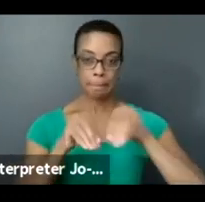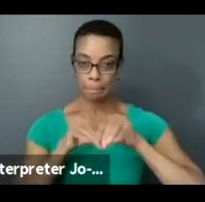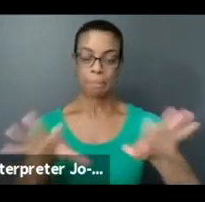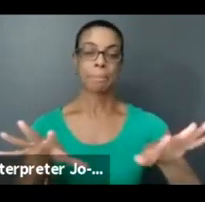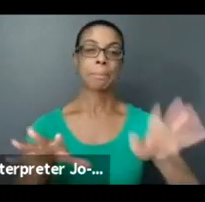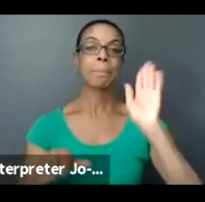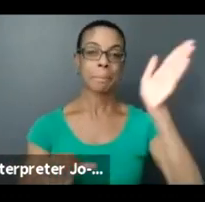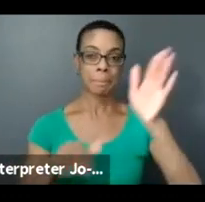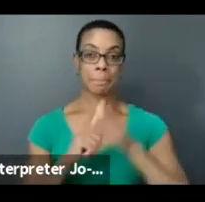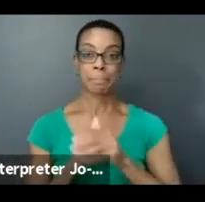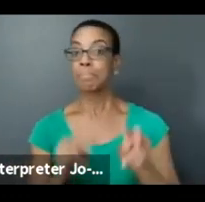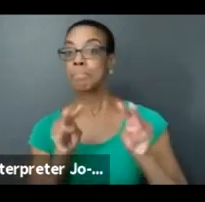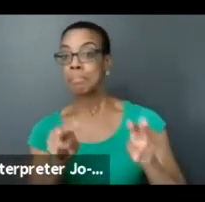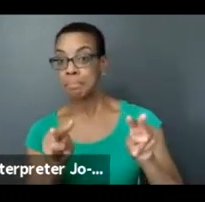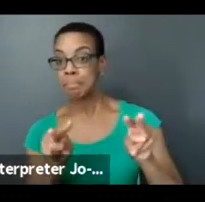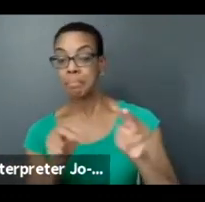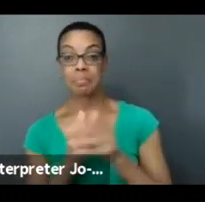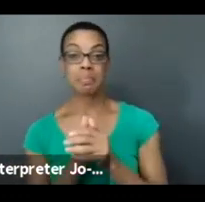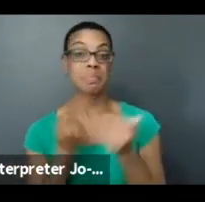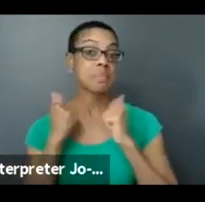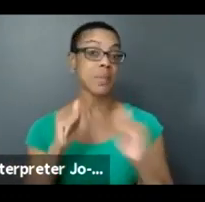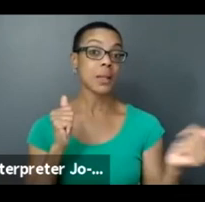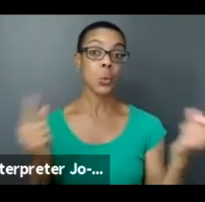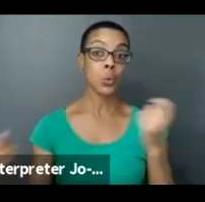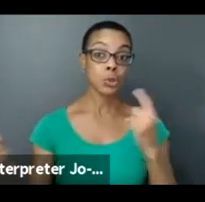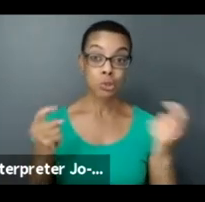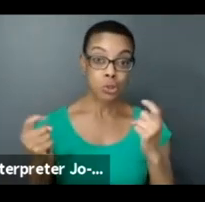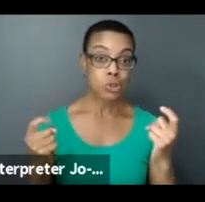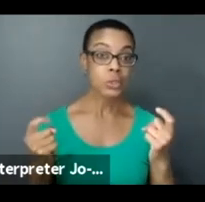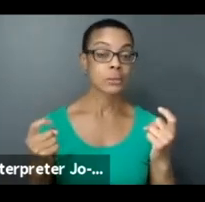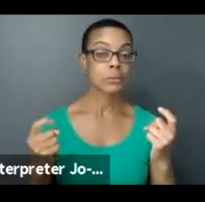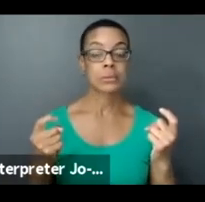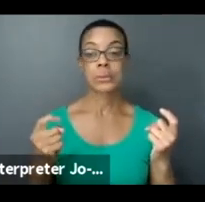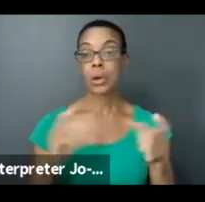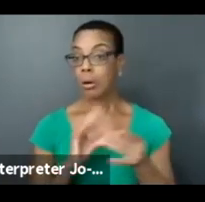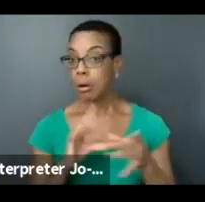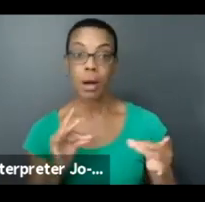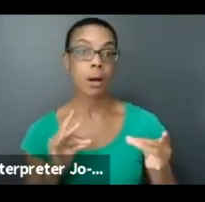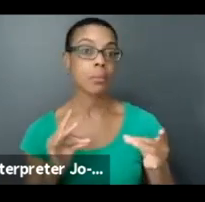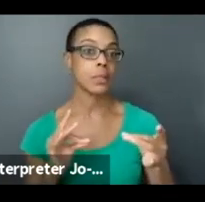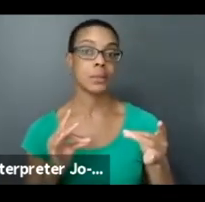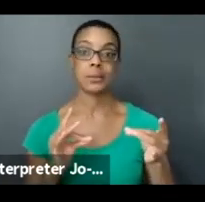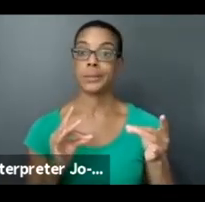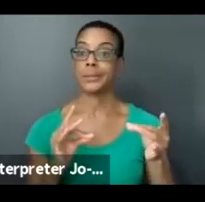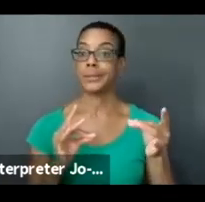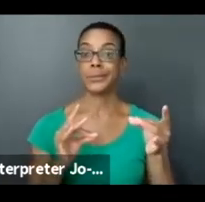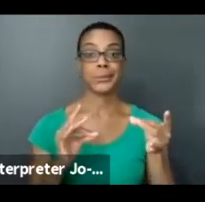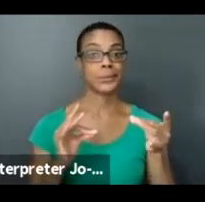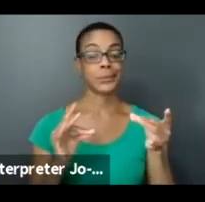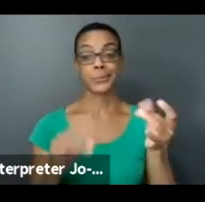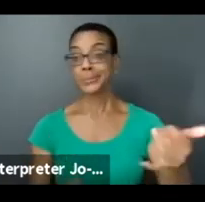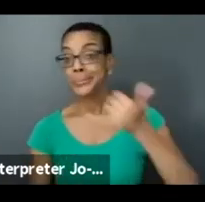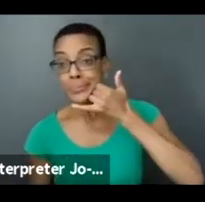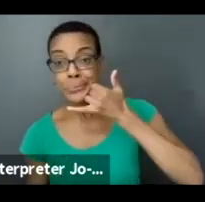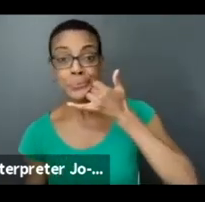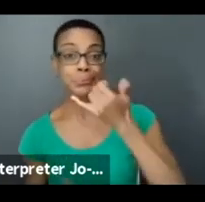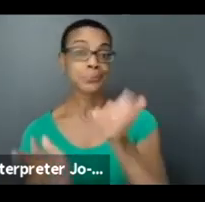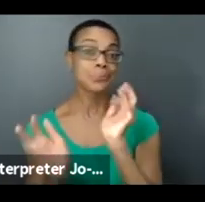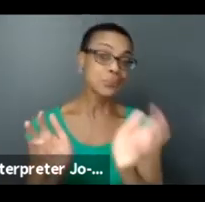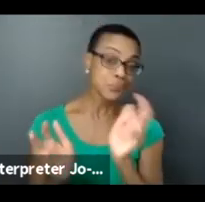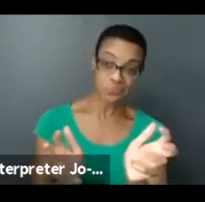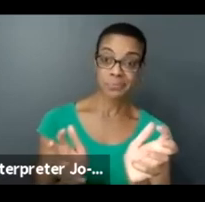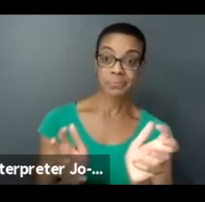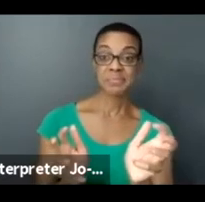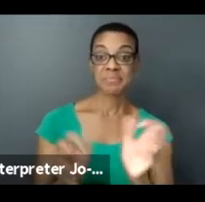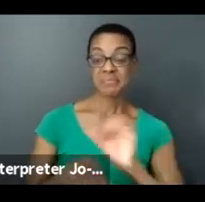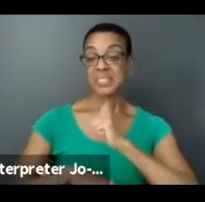program. And if you have any questions, if you'd like to hop on a quick call and chat about any of this, we can definitely set up